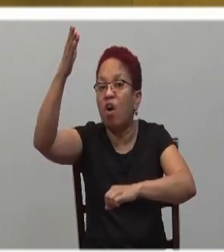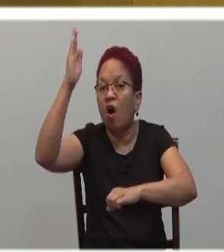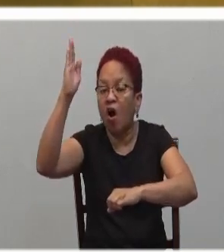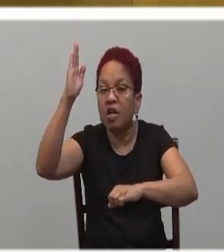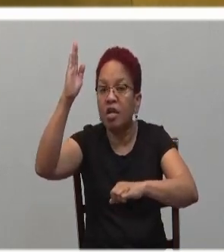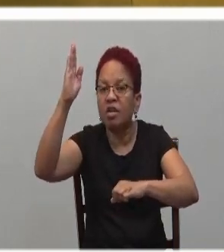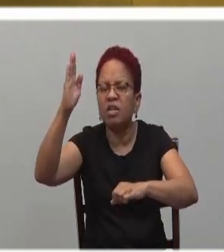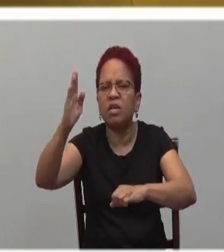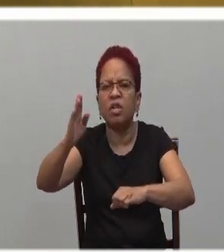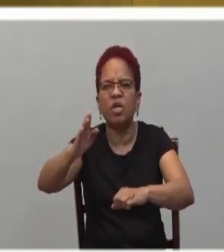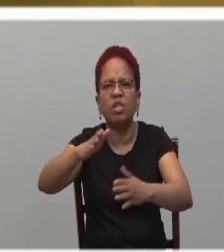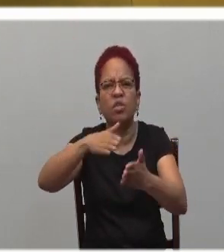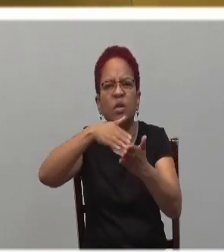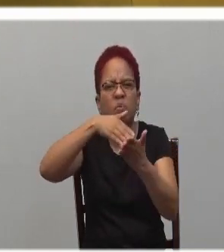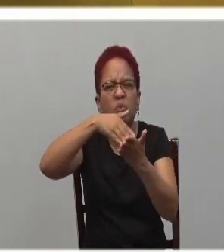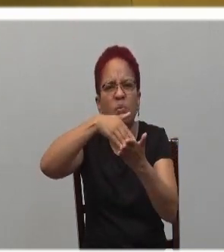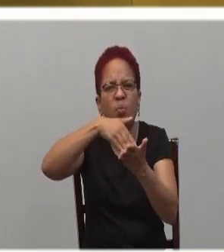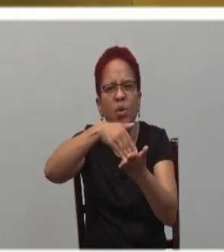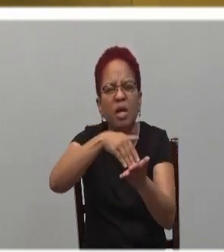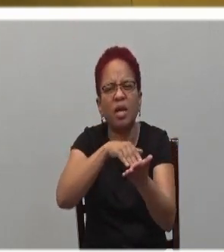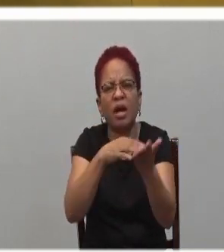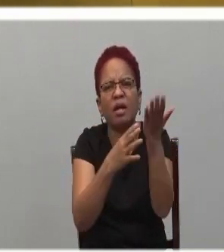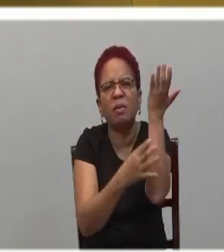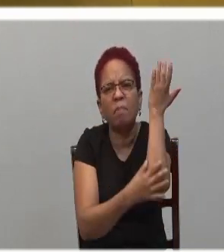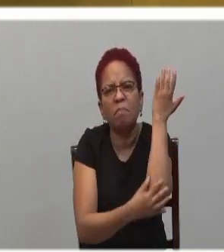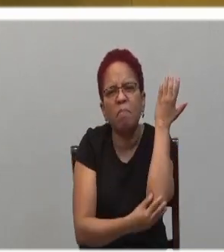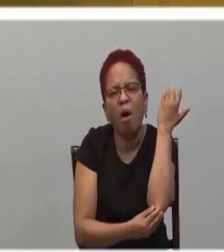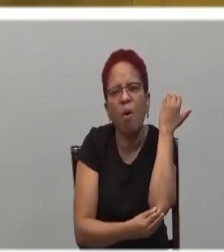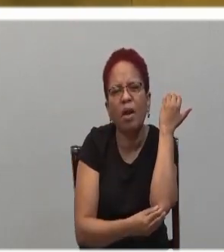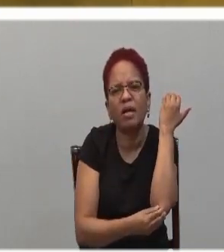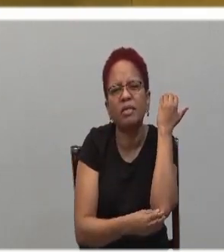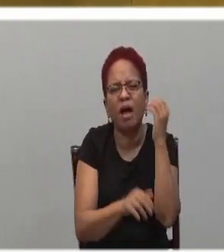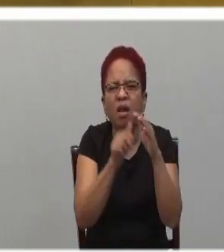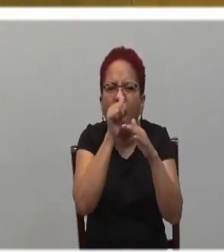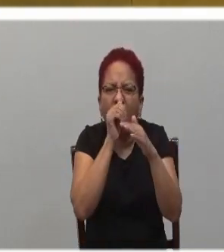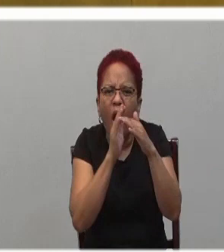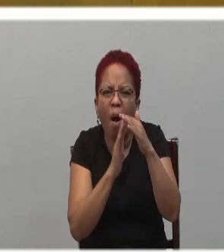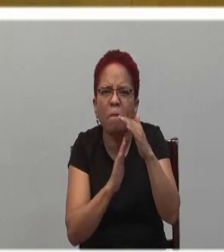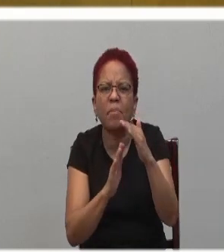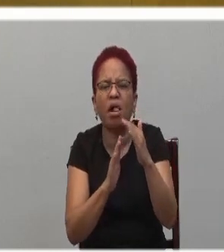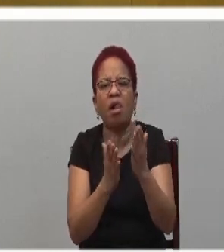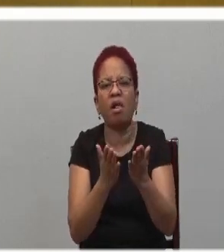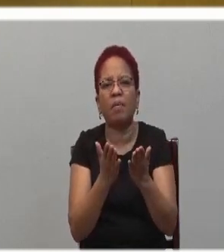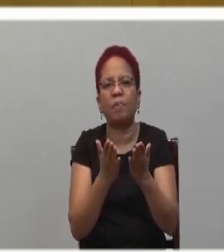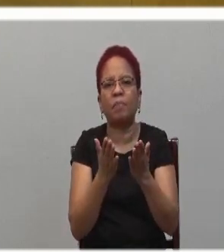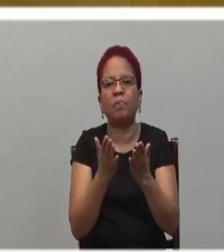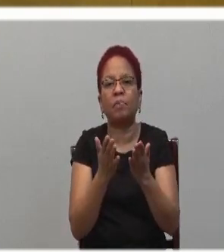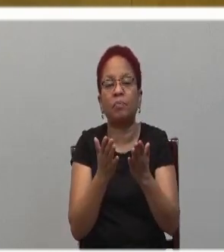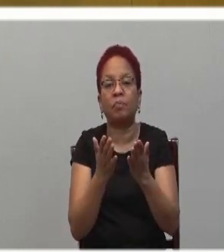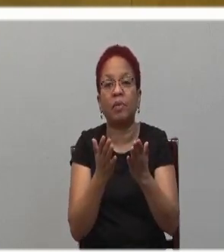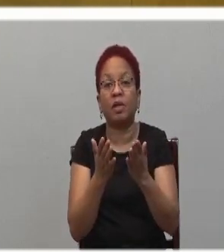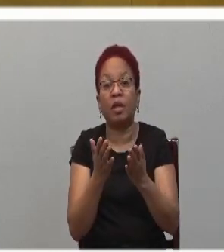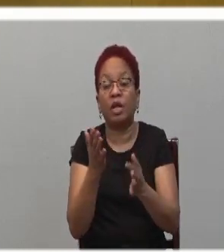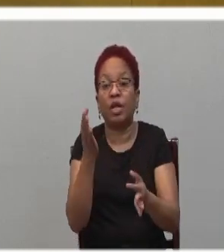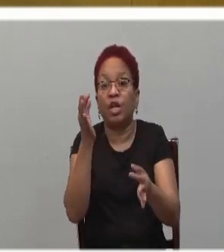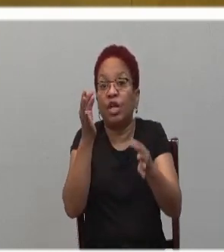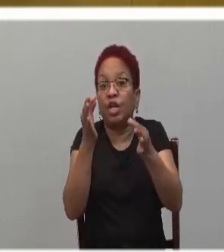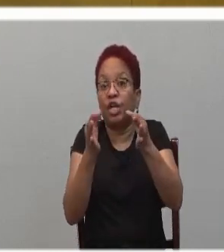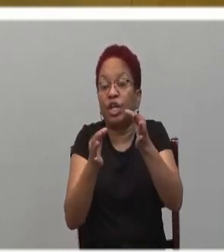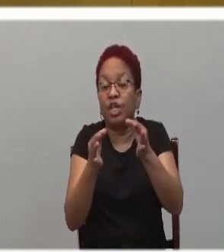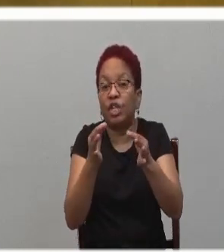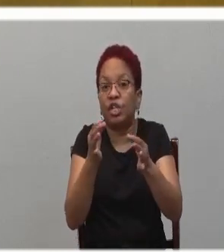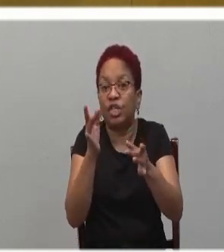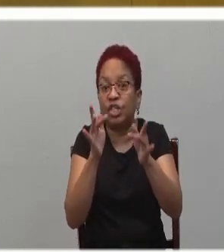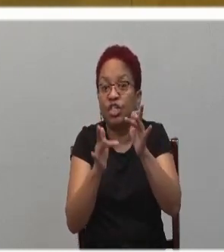Jesus continues. He says, listen, in my words, if you are tired of chasing